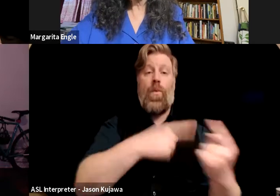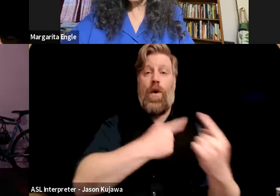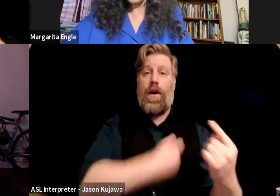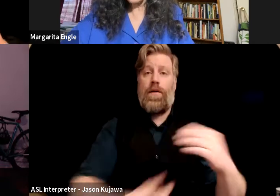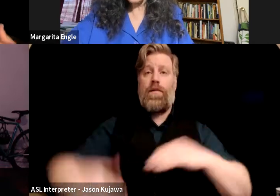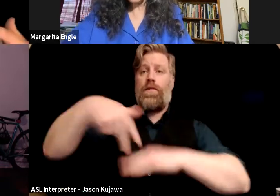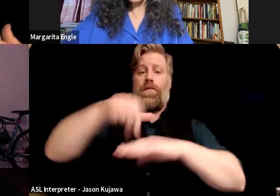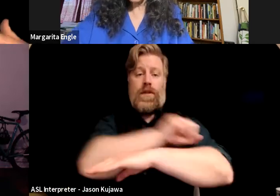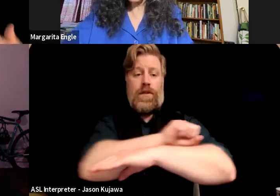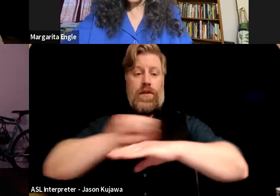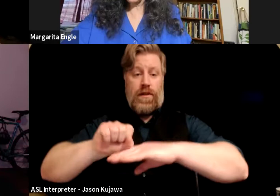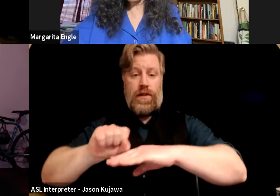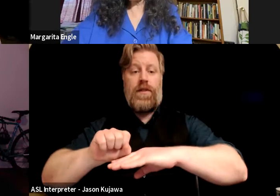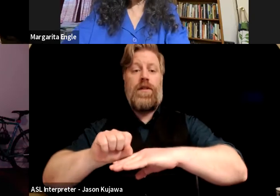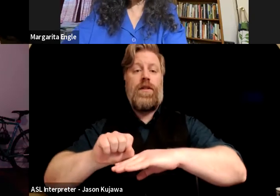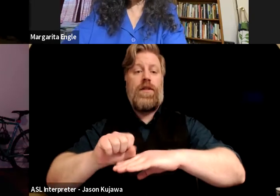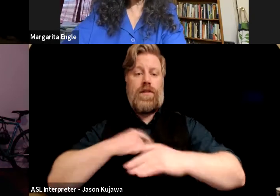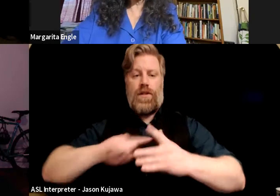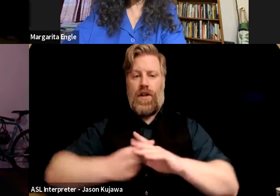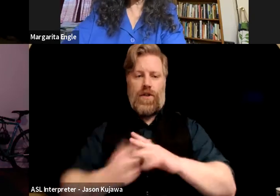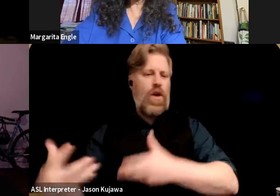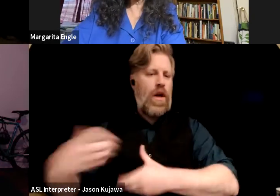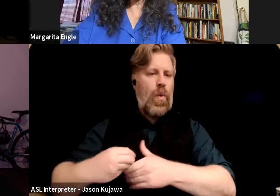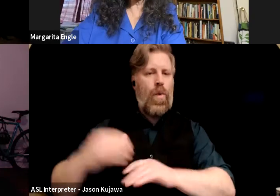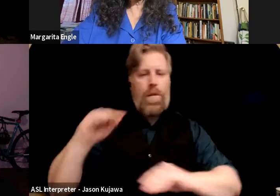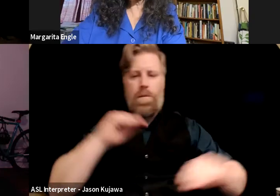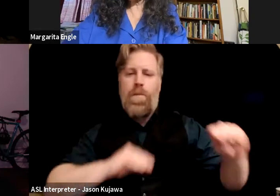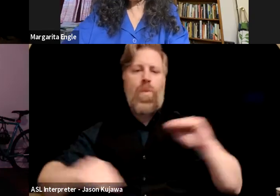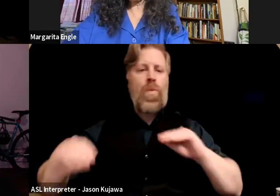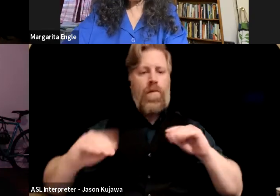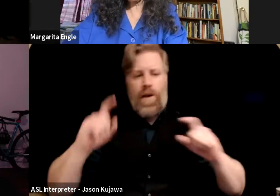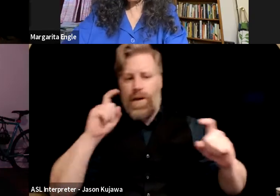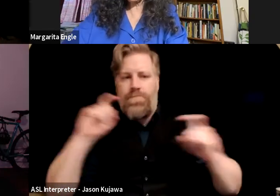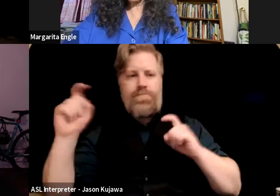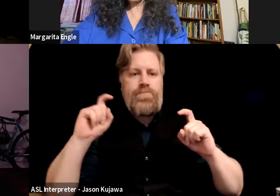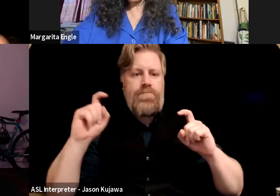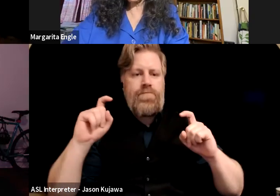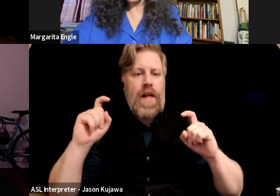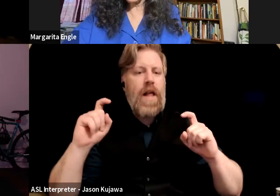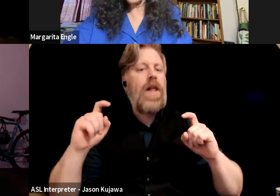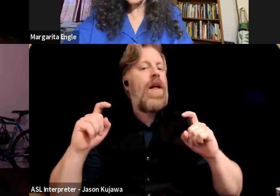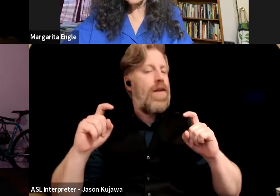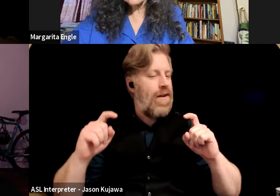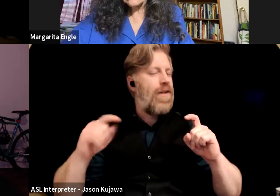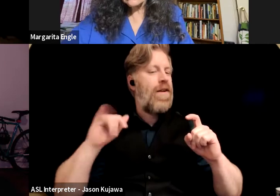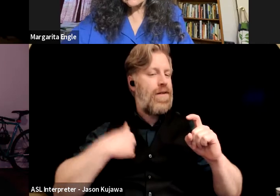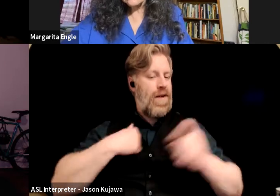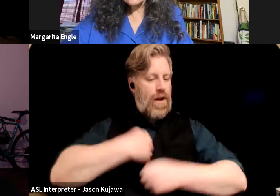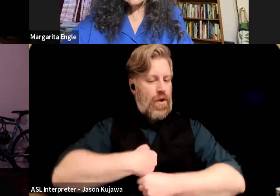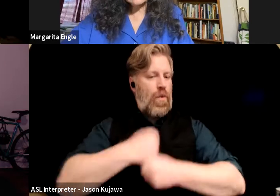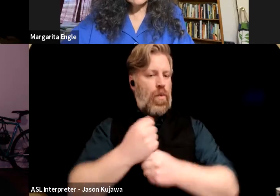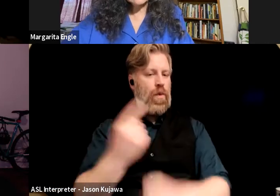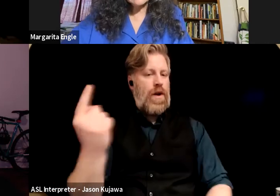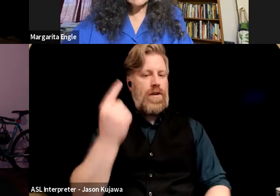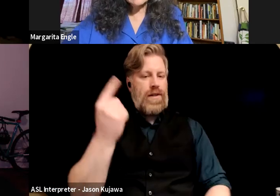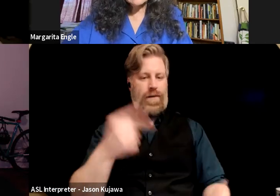and introduce like physical movements and tone and things like that, you know, I create something that doesn't